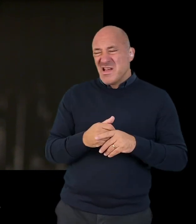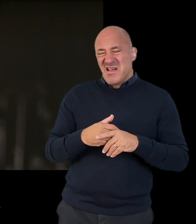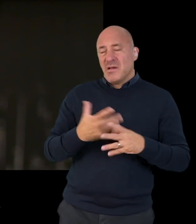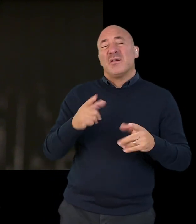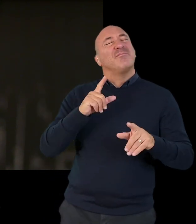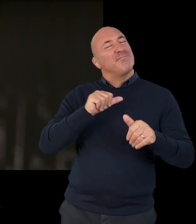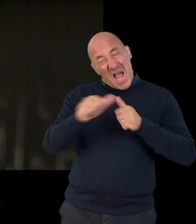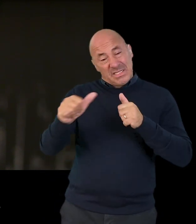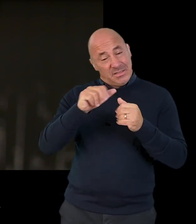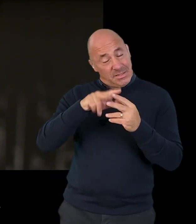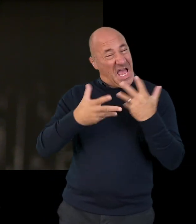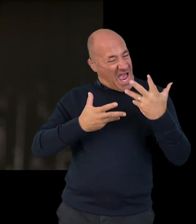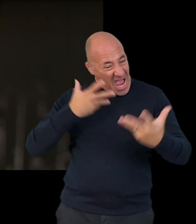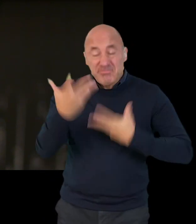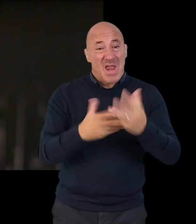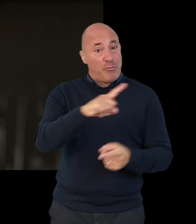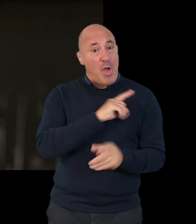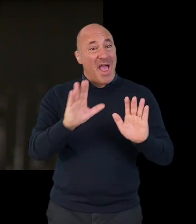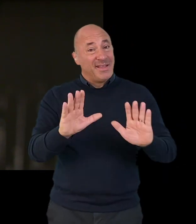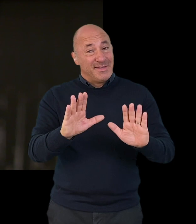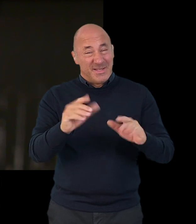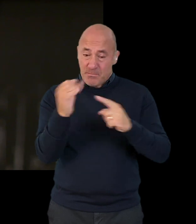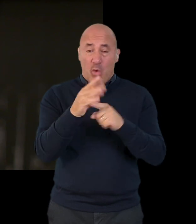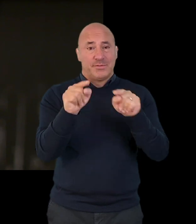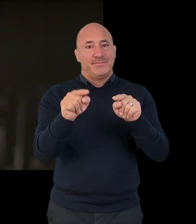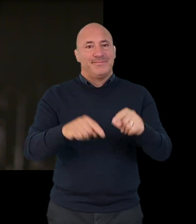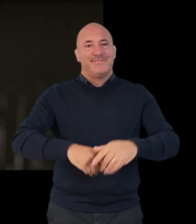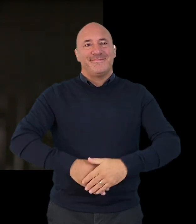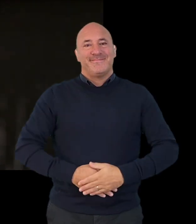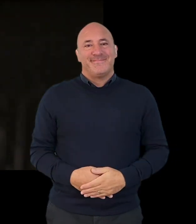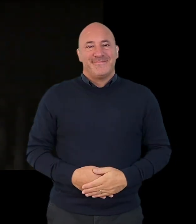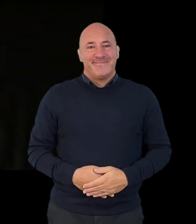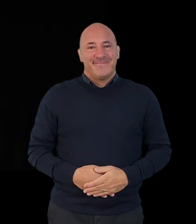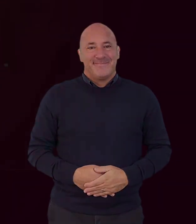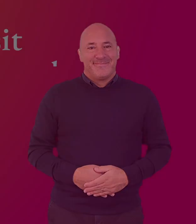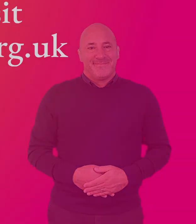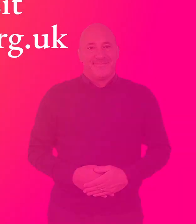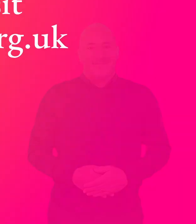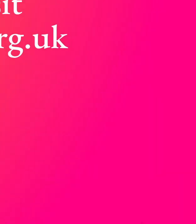you hide your sexual orientation or gender identity or not and explain the reason why.